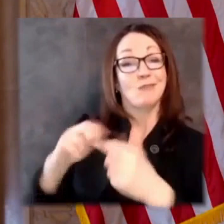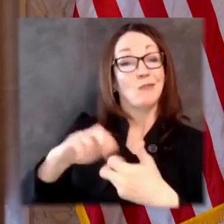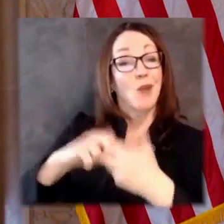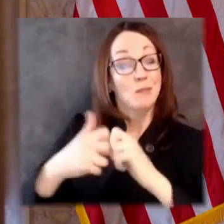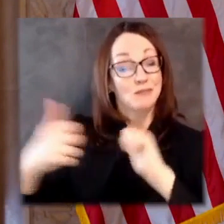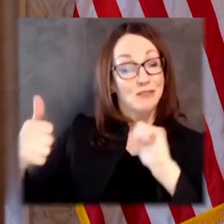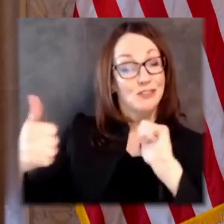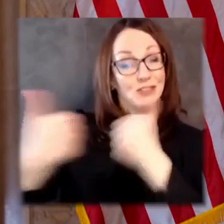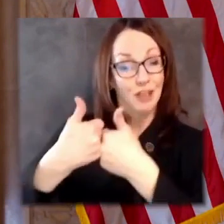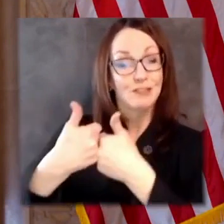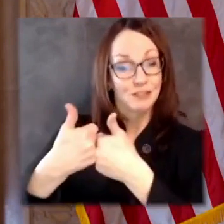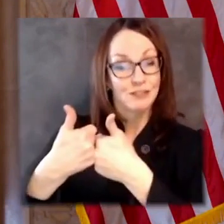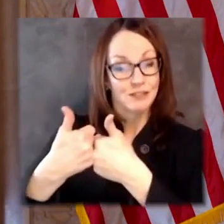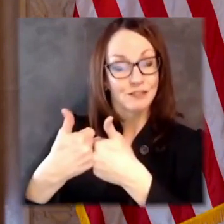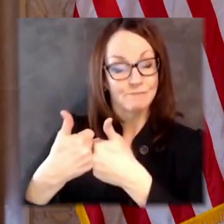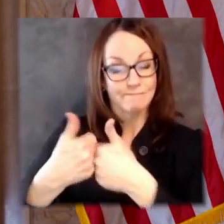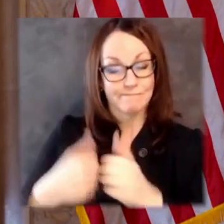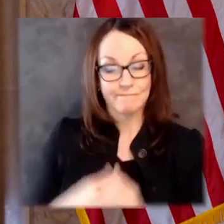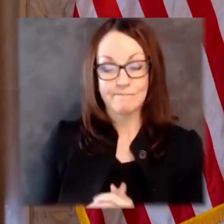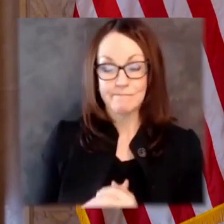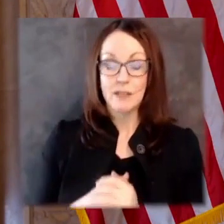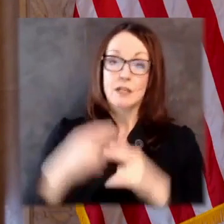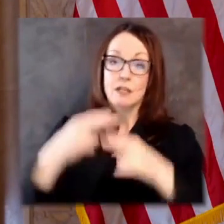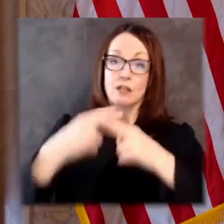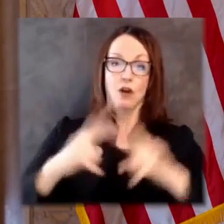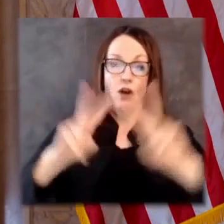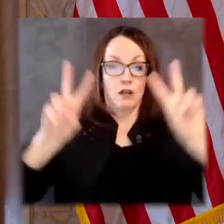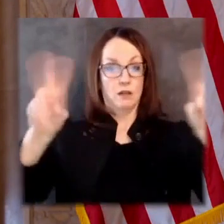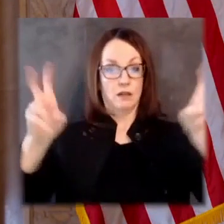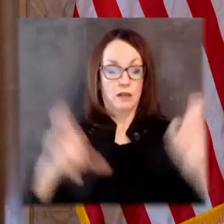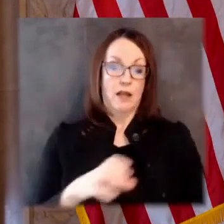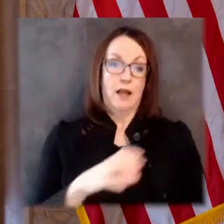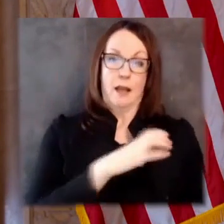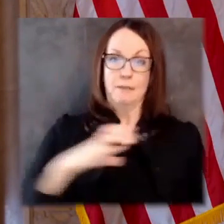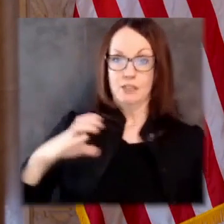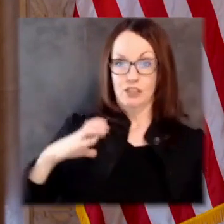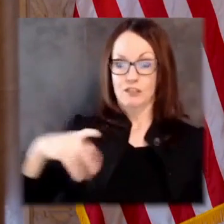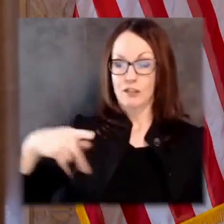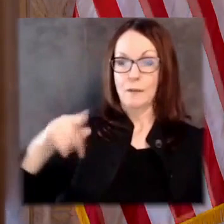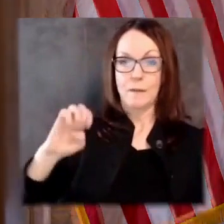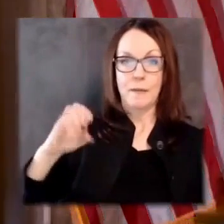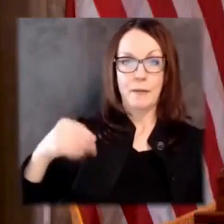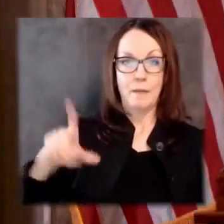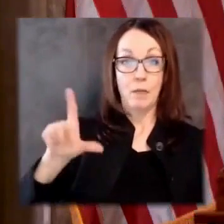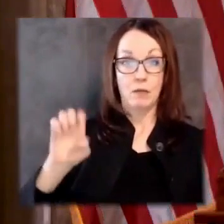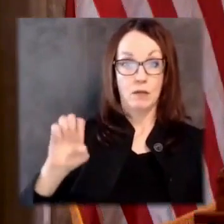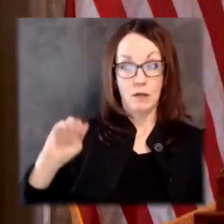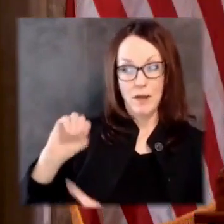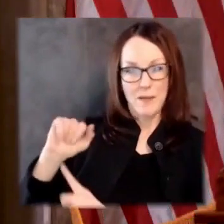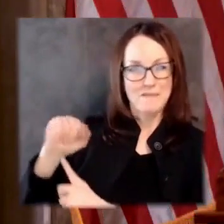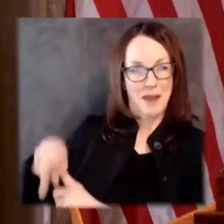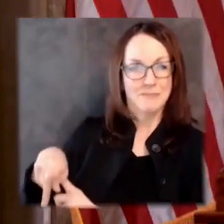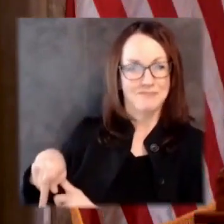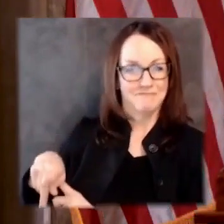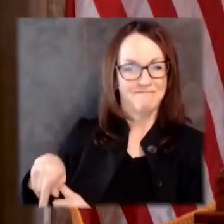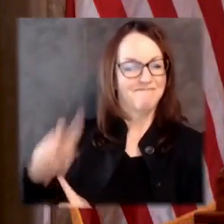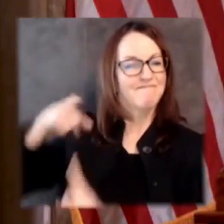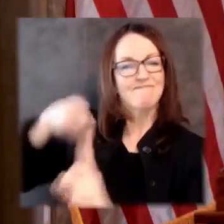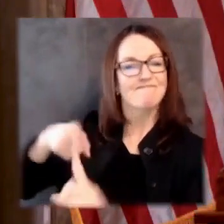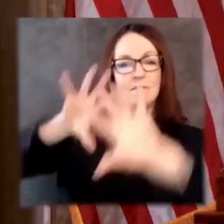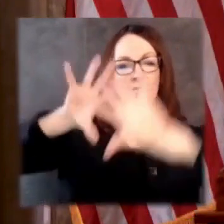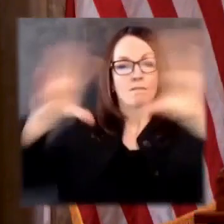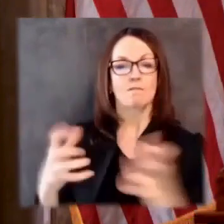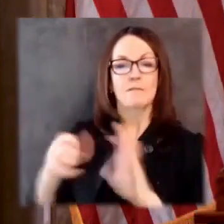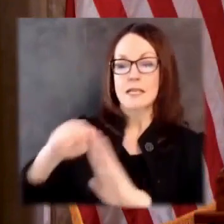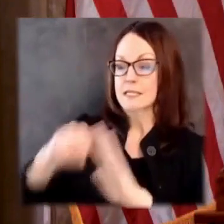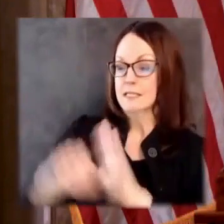that's plagued our state for more than a decade. Our gerrymandered maps. Last year, during my state of the